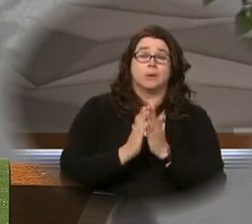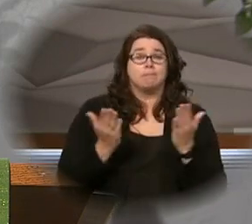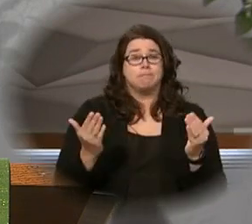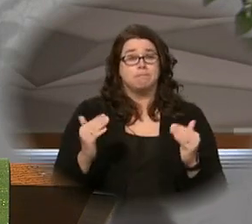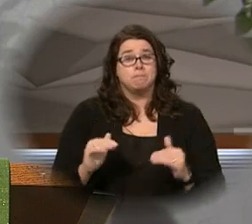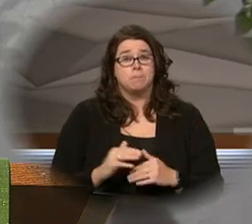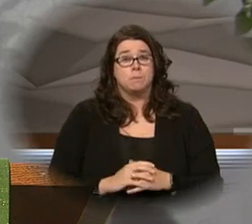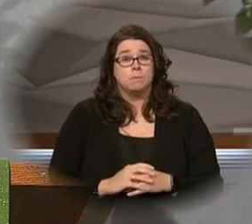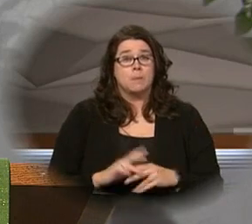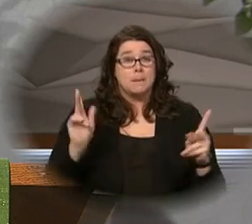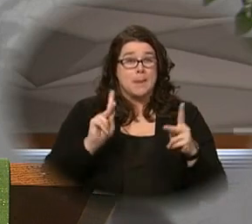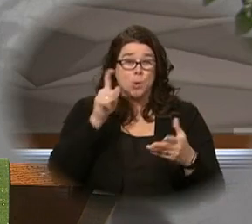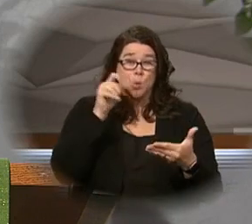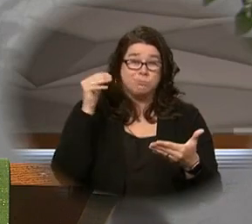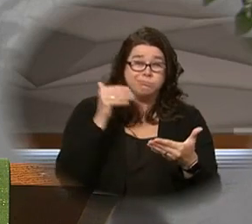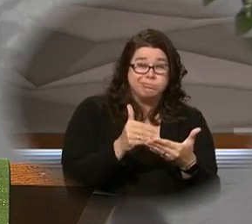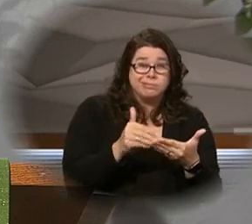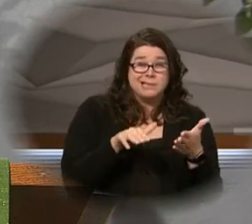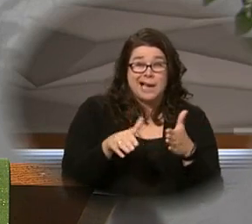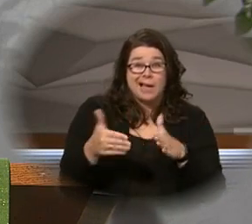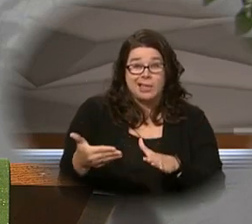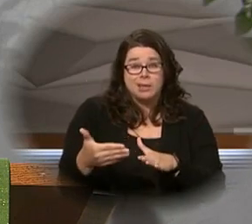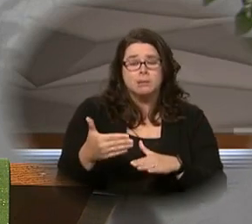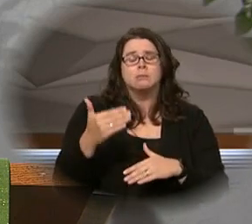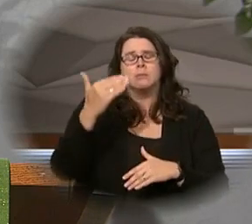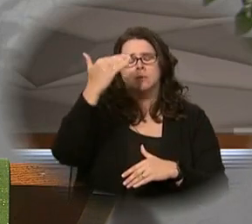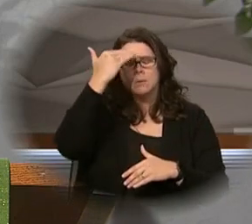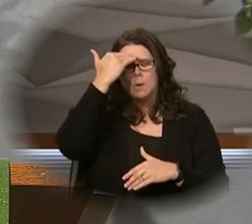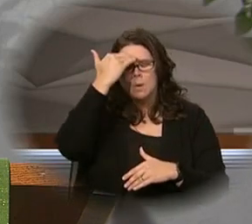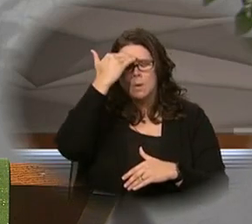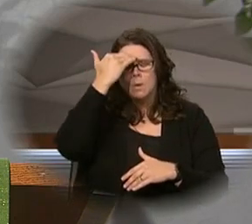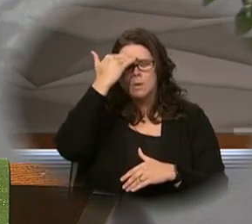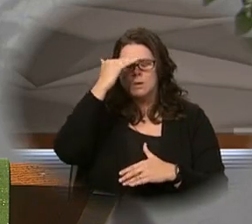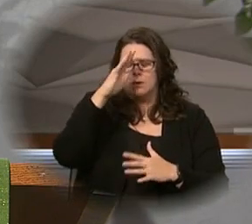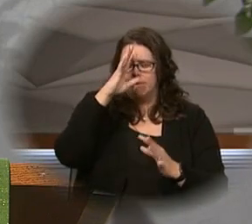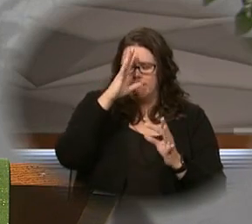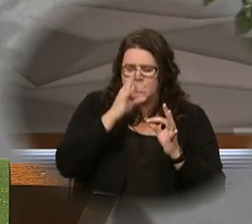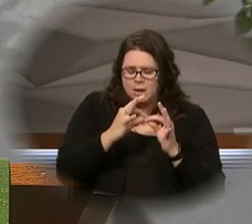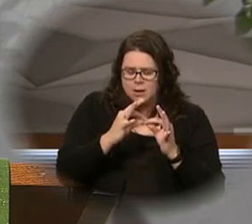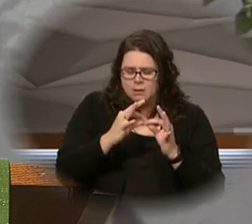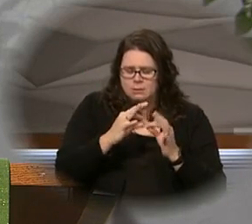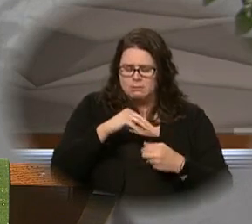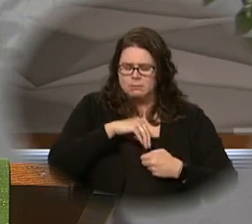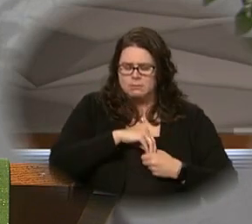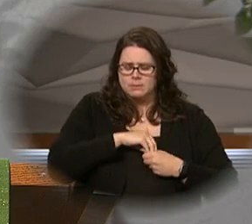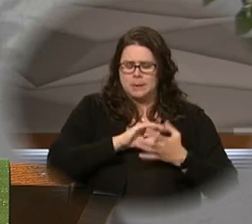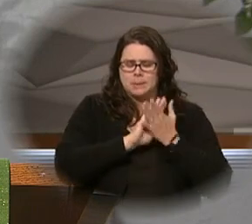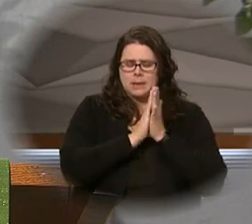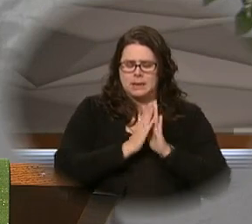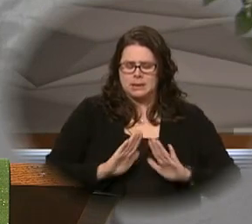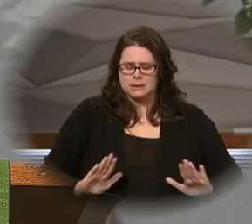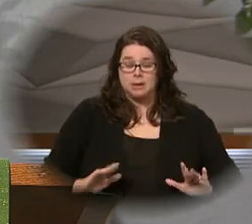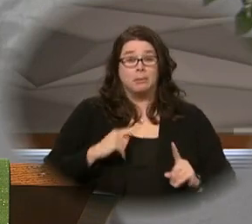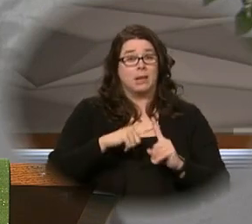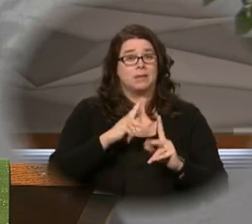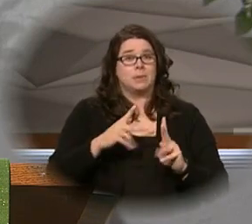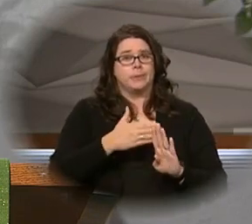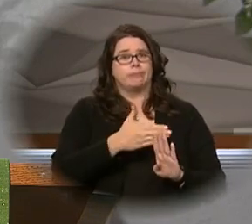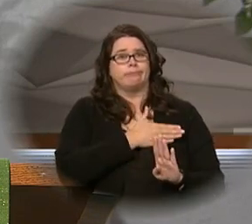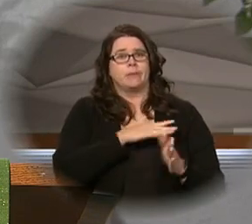That those near death may know the true faith and inner peace. And for all who have died,